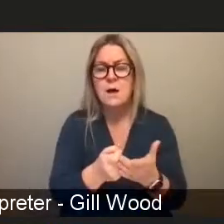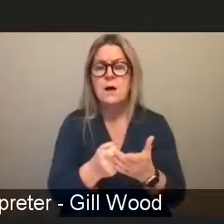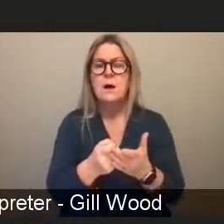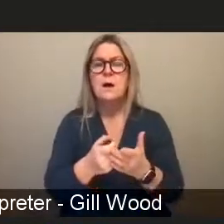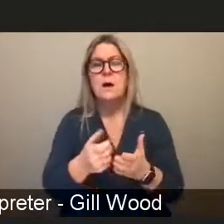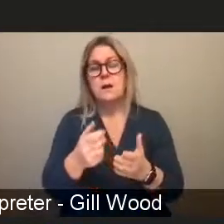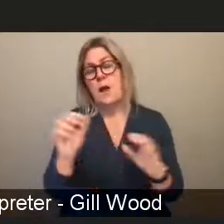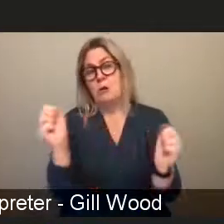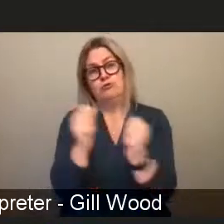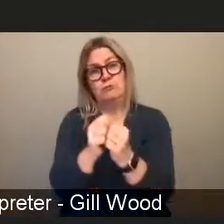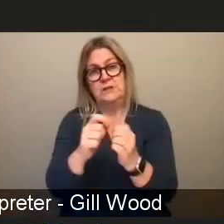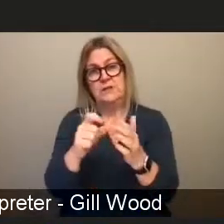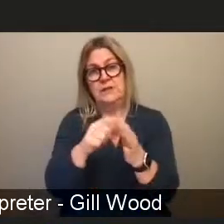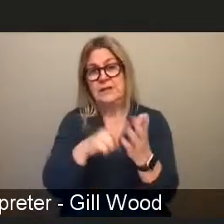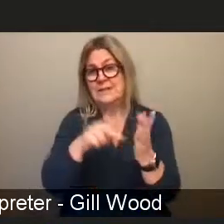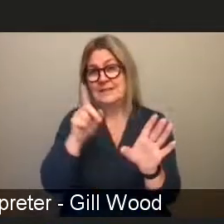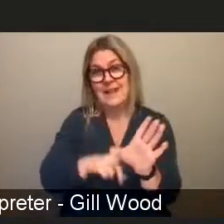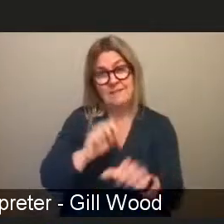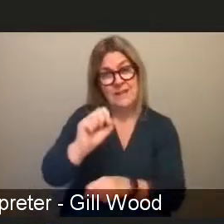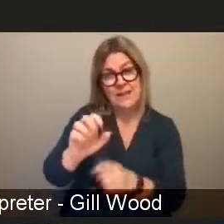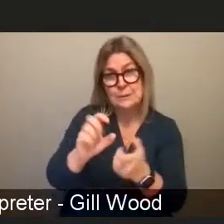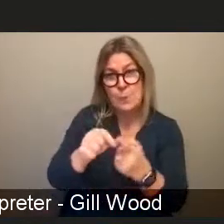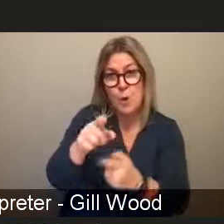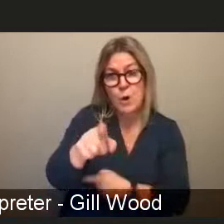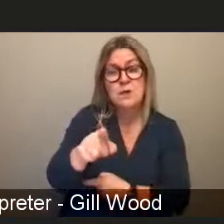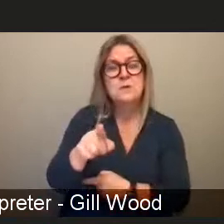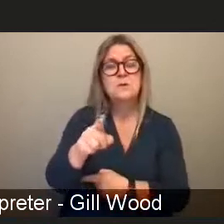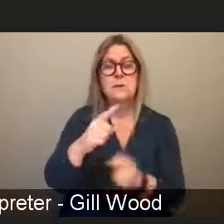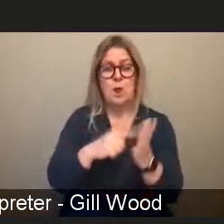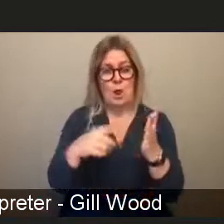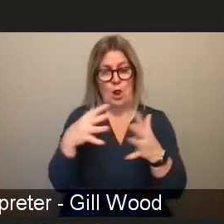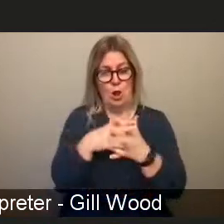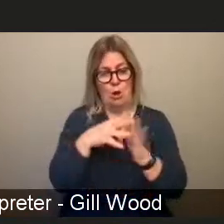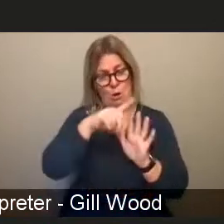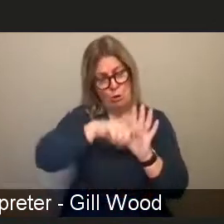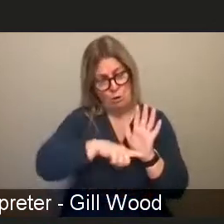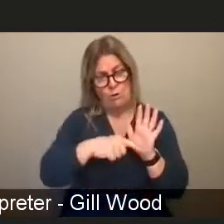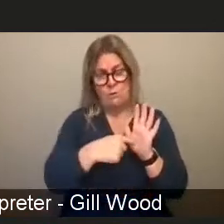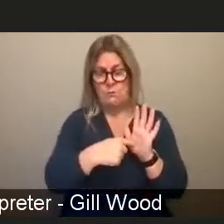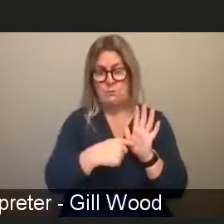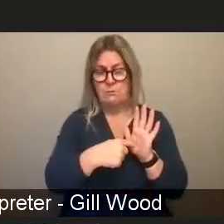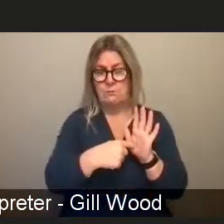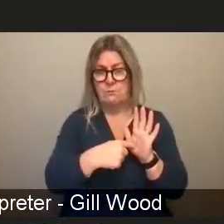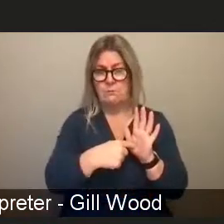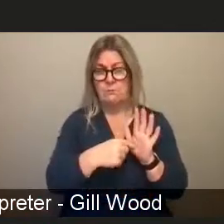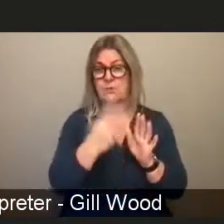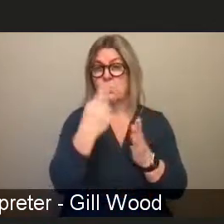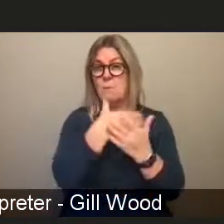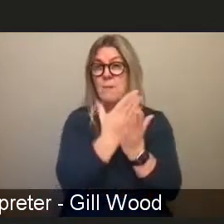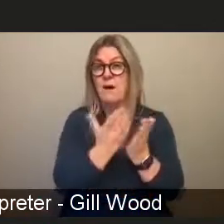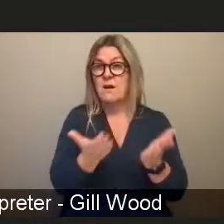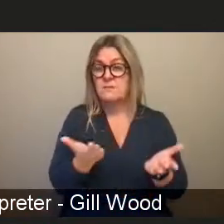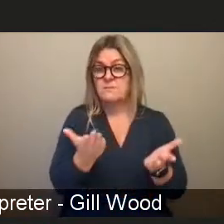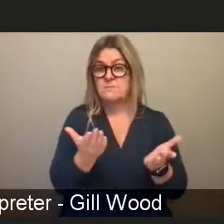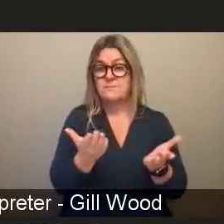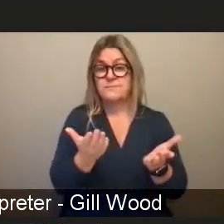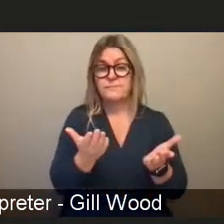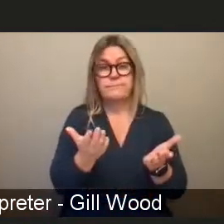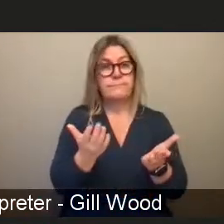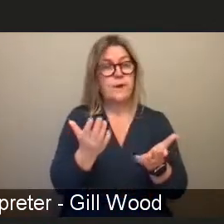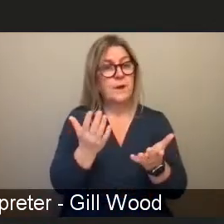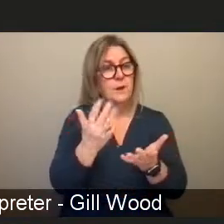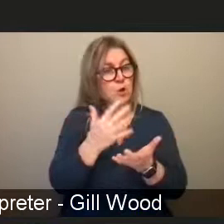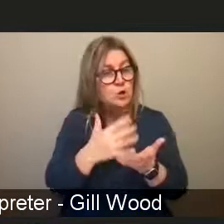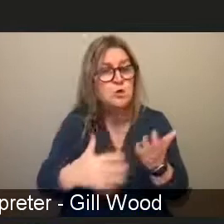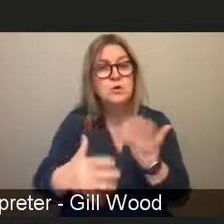you know law is just one part of the messages that uh that a society gives to people about what's culturally